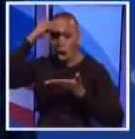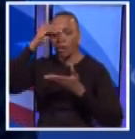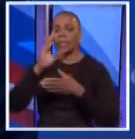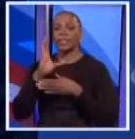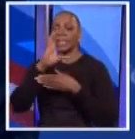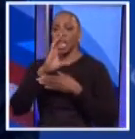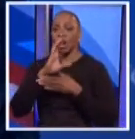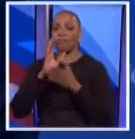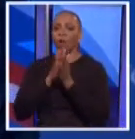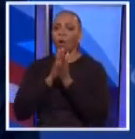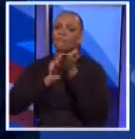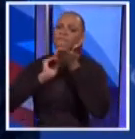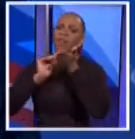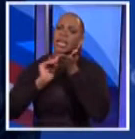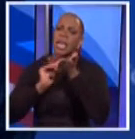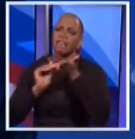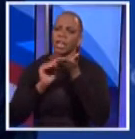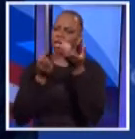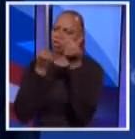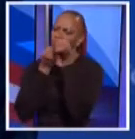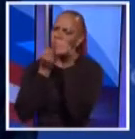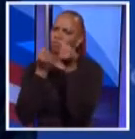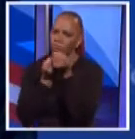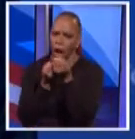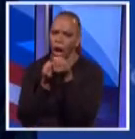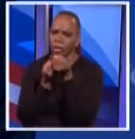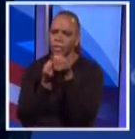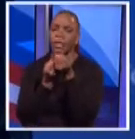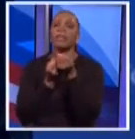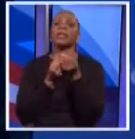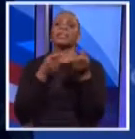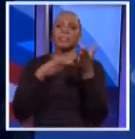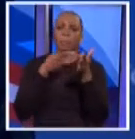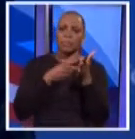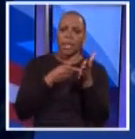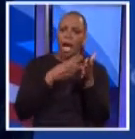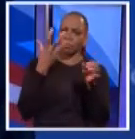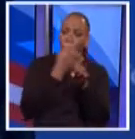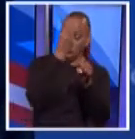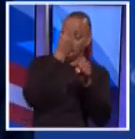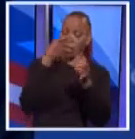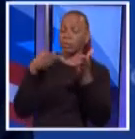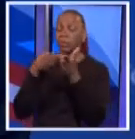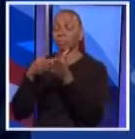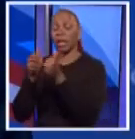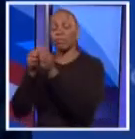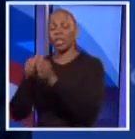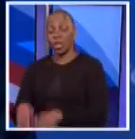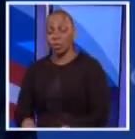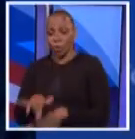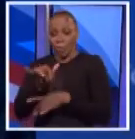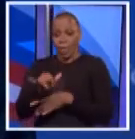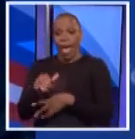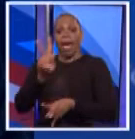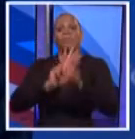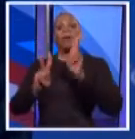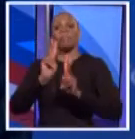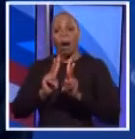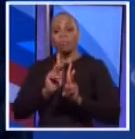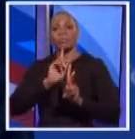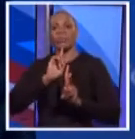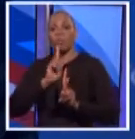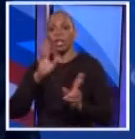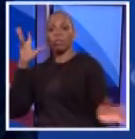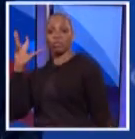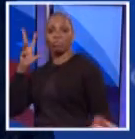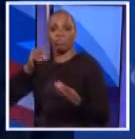You have fought for us. You fought hard. You won battles. You lost battles. We always fought for us. And on that basis, the public is looking for the totality